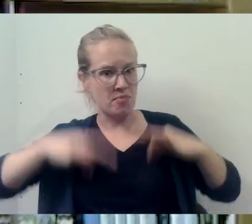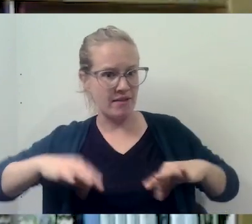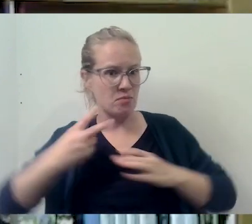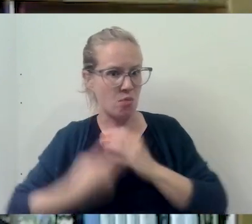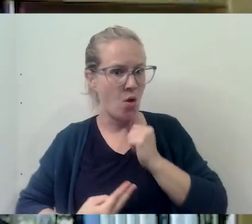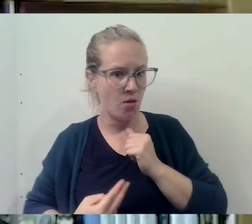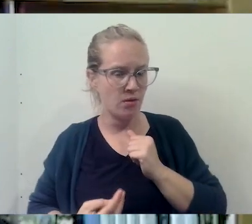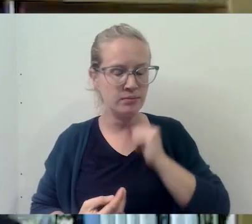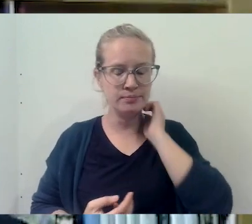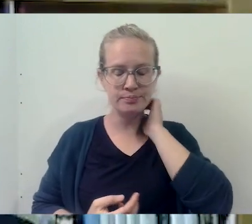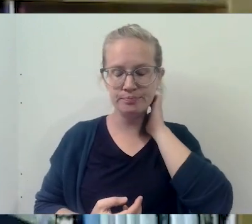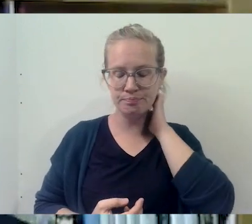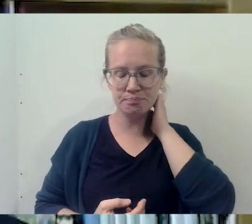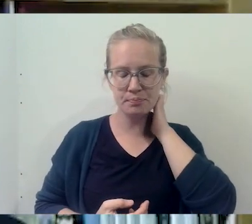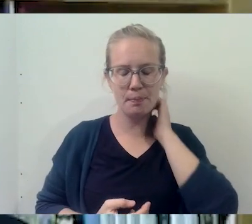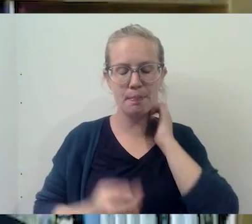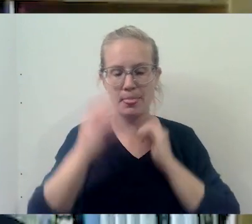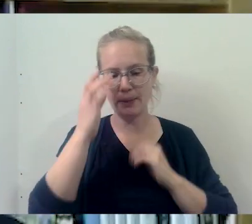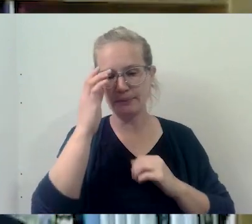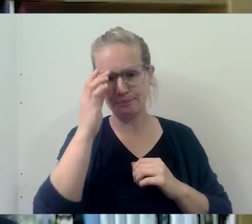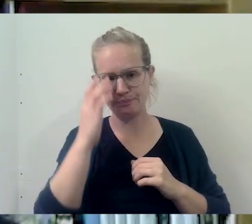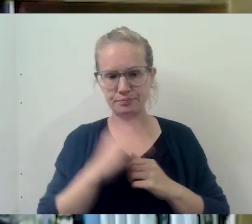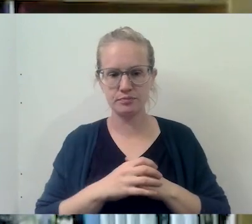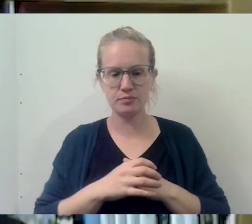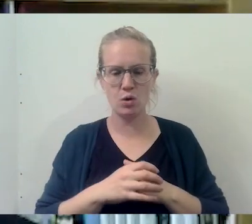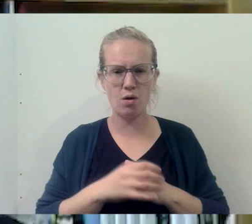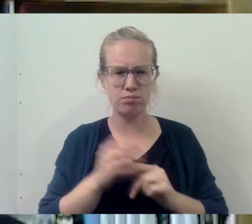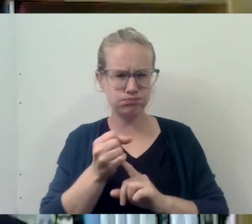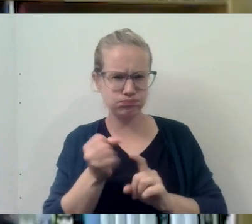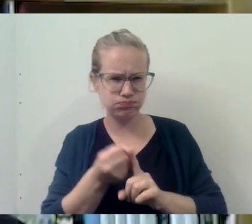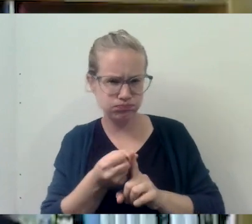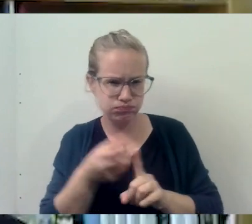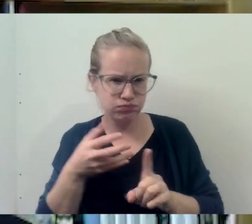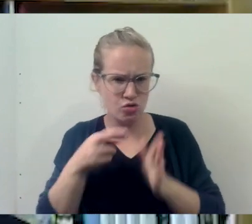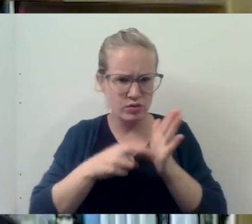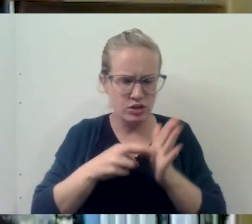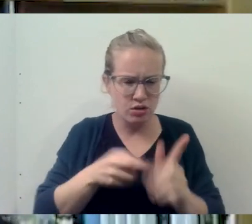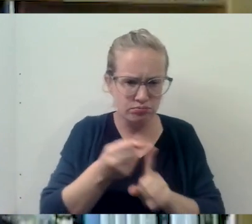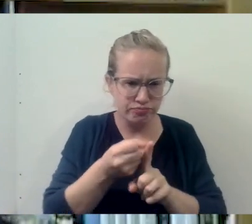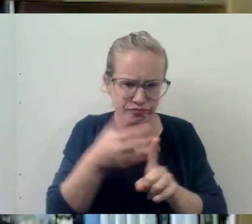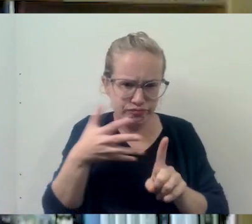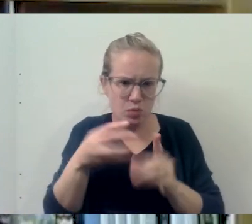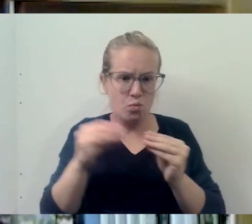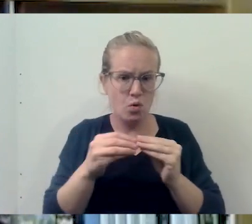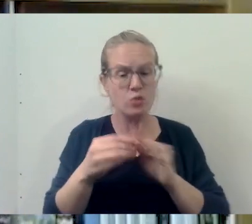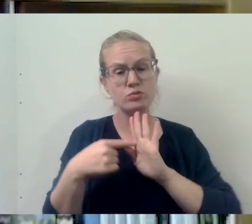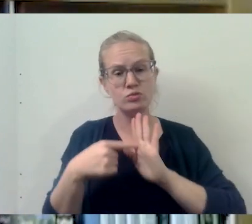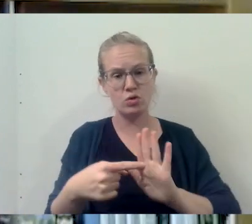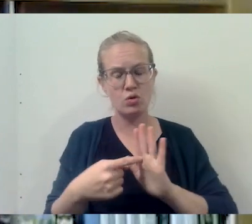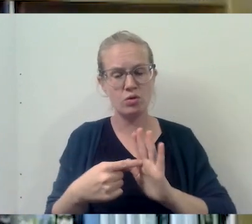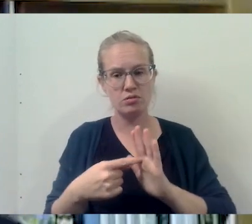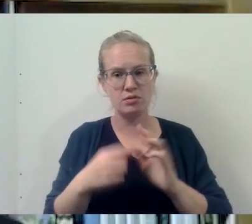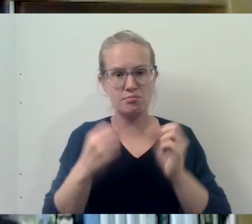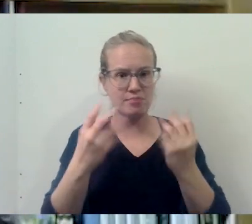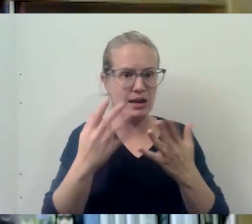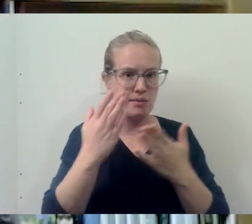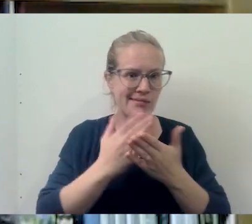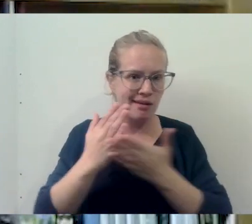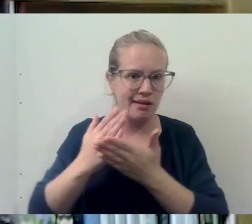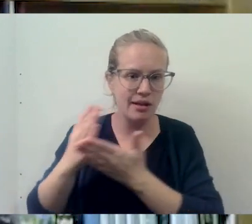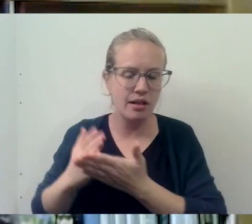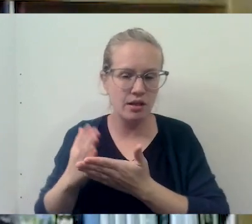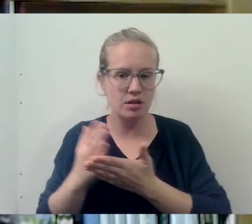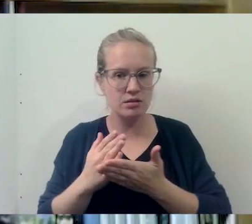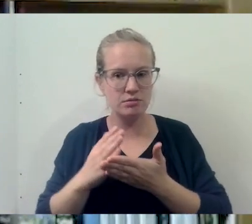one, religiosity. And so we can unpack that research and it demonstrates that many elements that